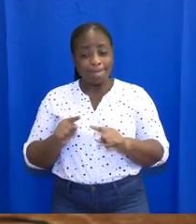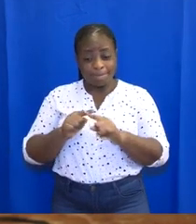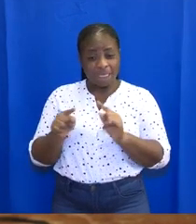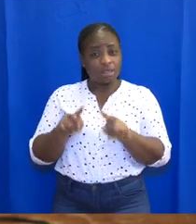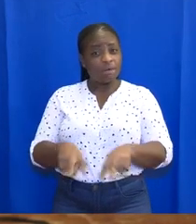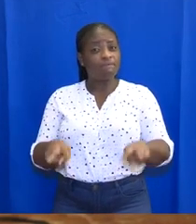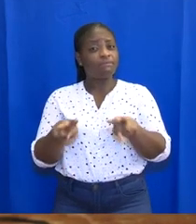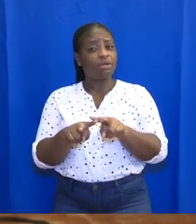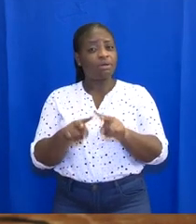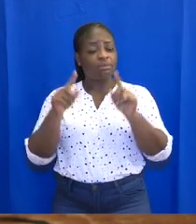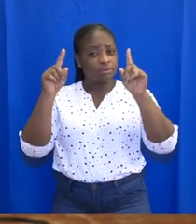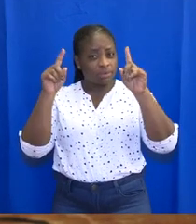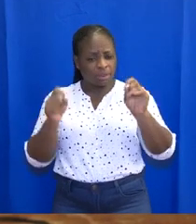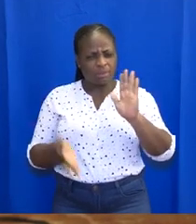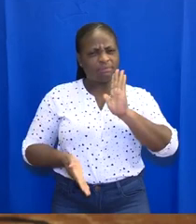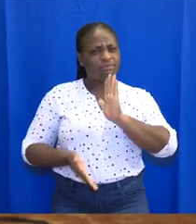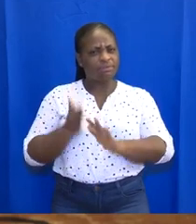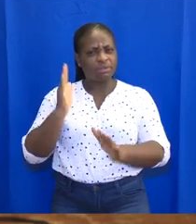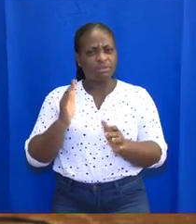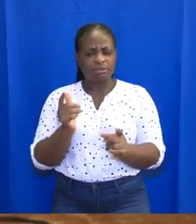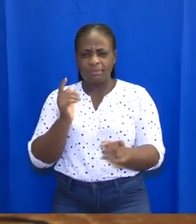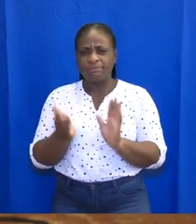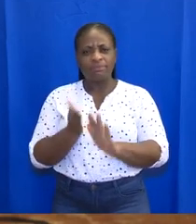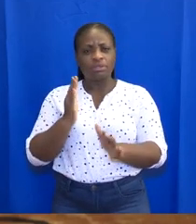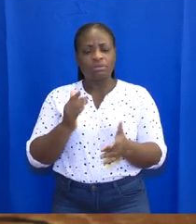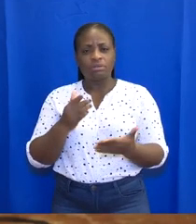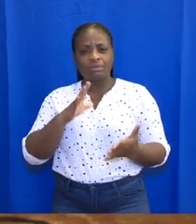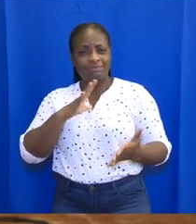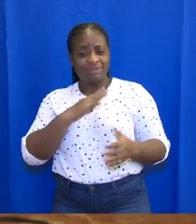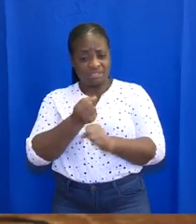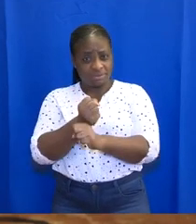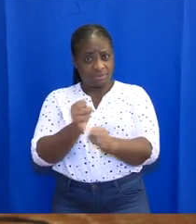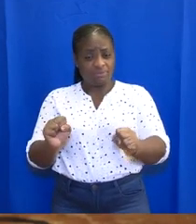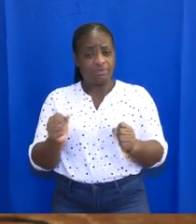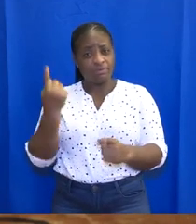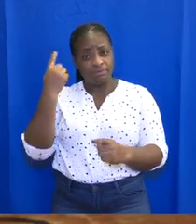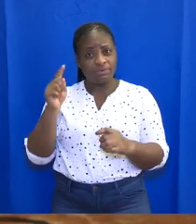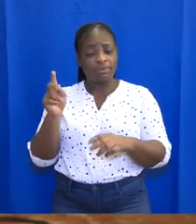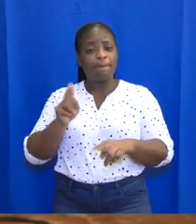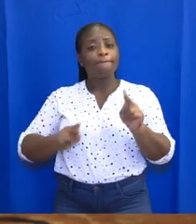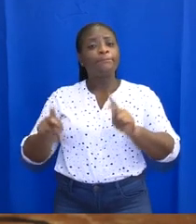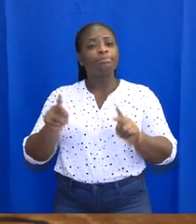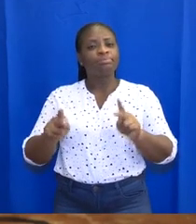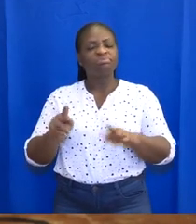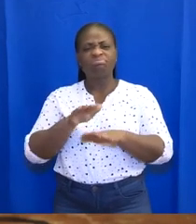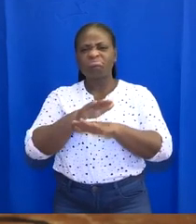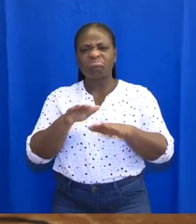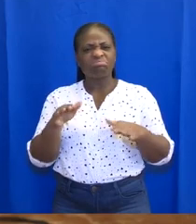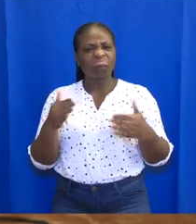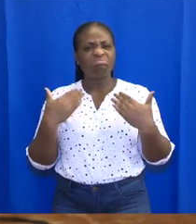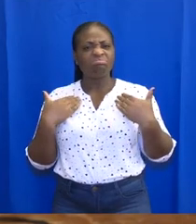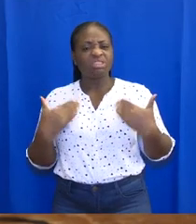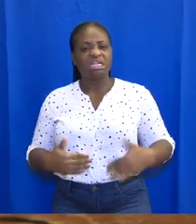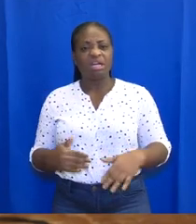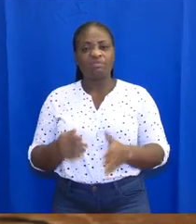test in its speed, accuracy, and savings for passengers who no longer have to bear the